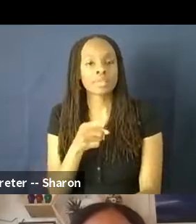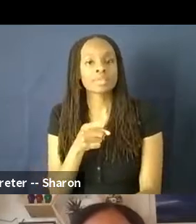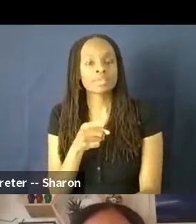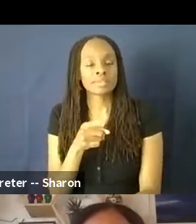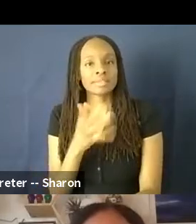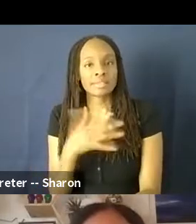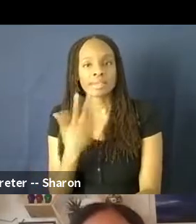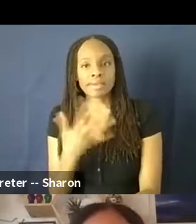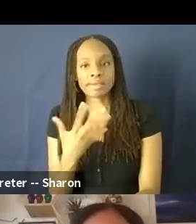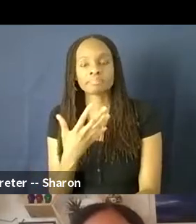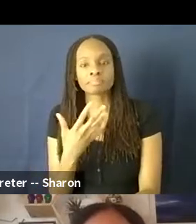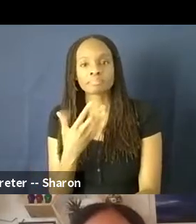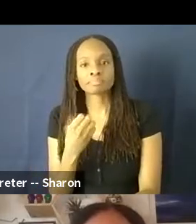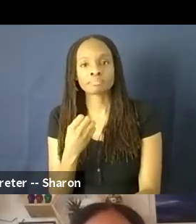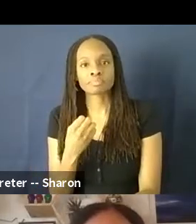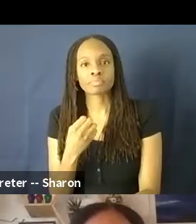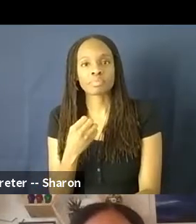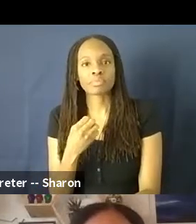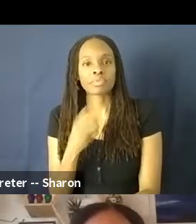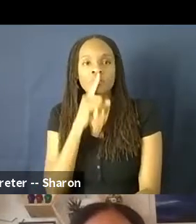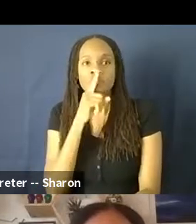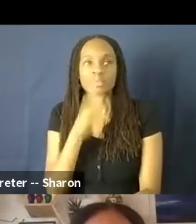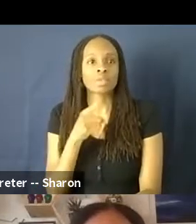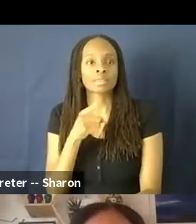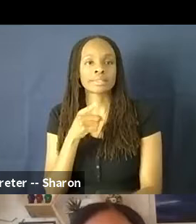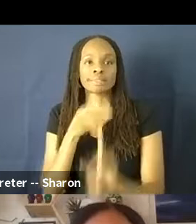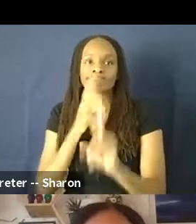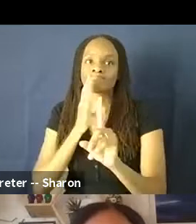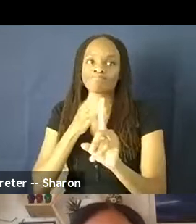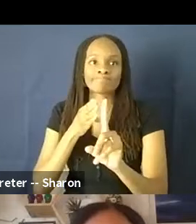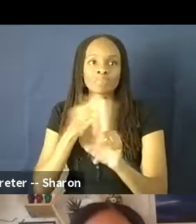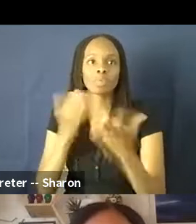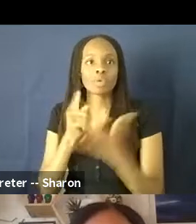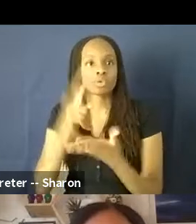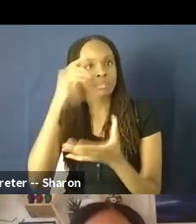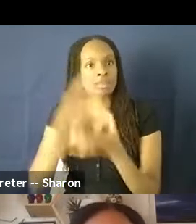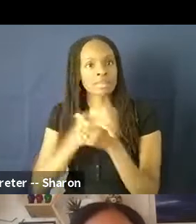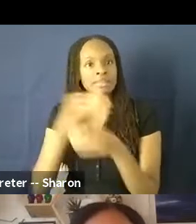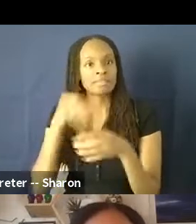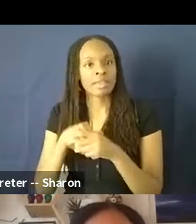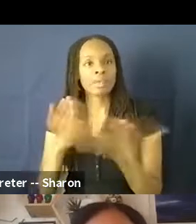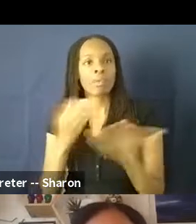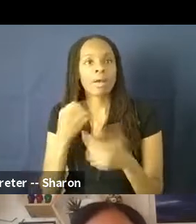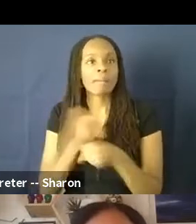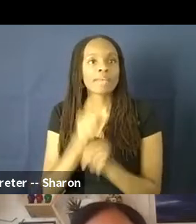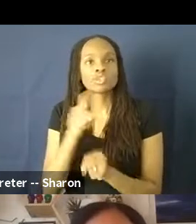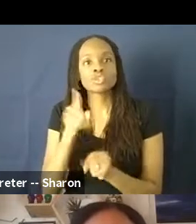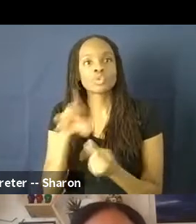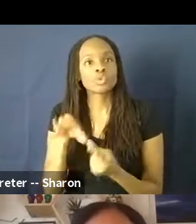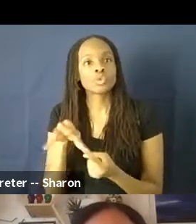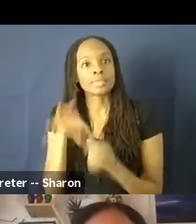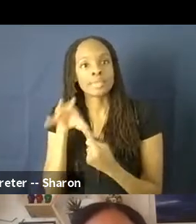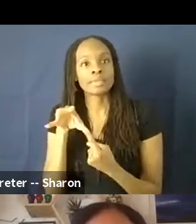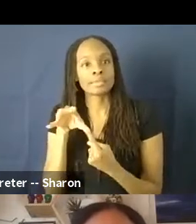what you believe in and what makes you unique as an